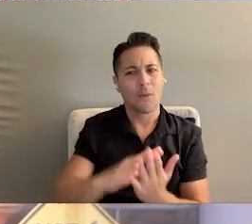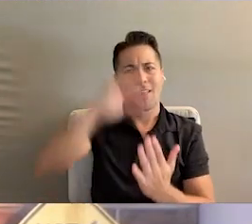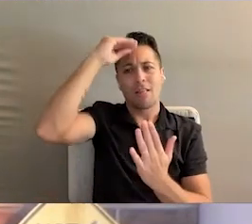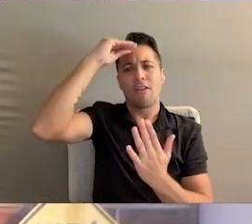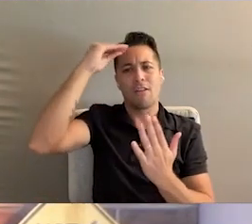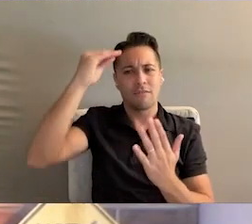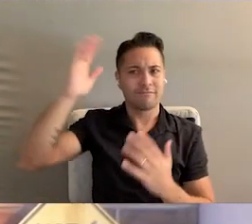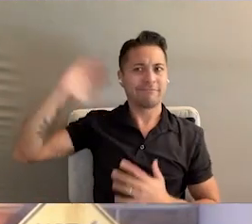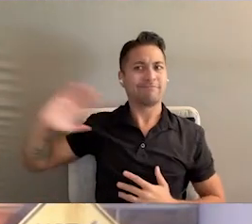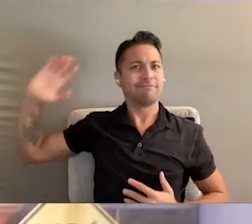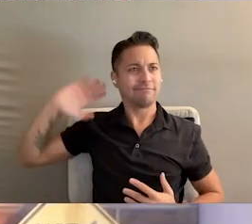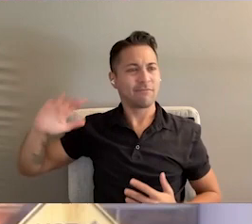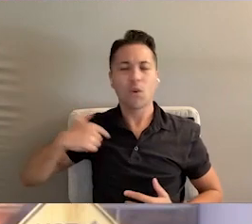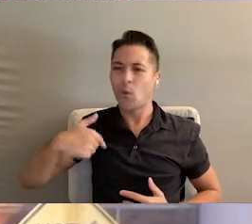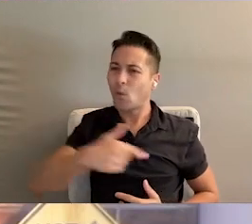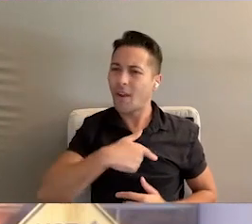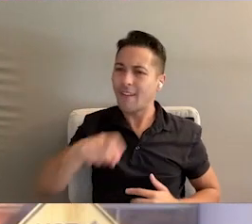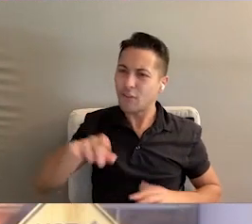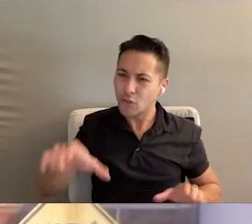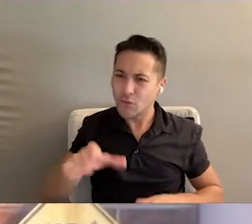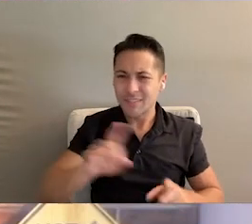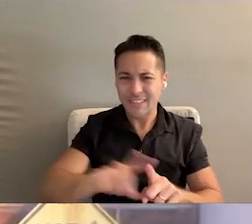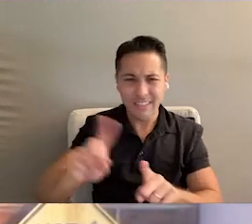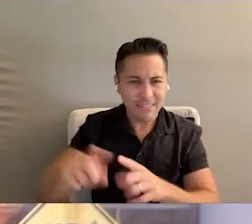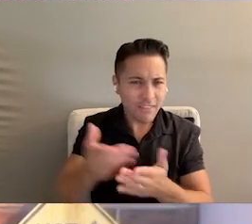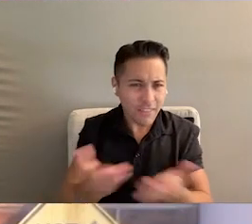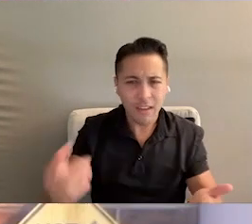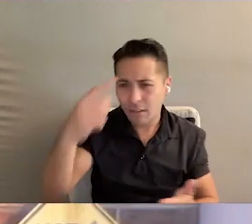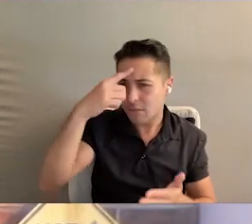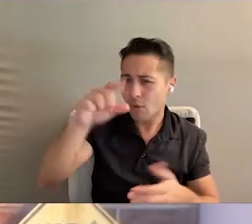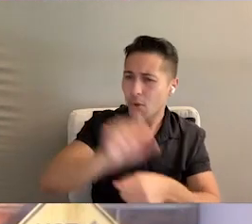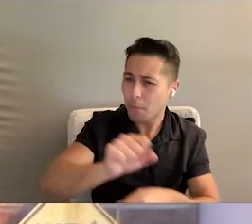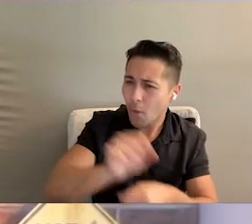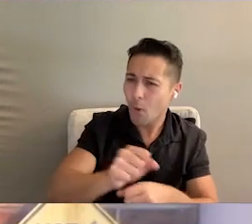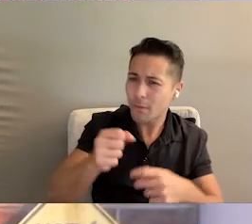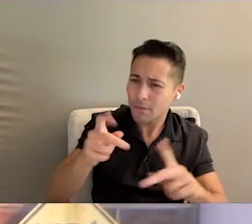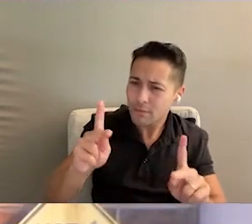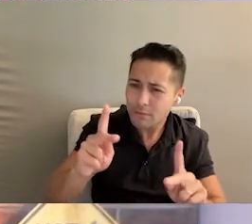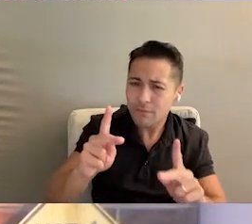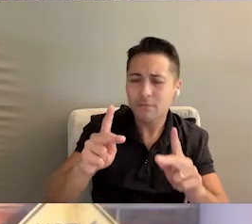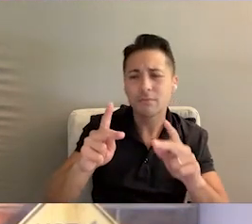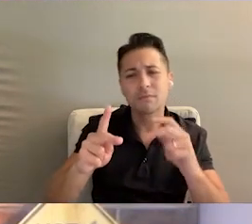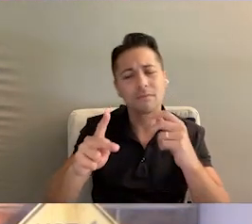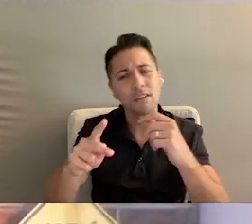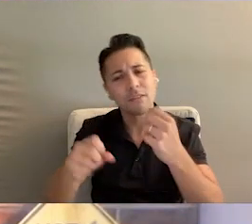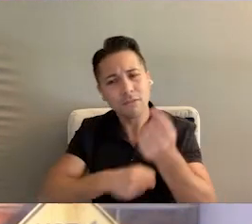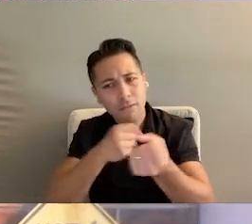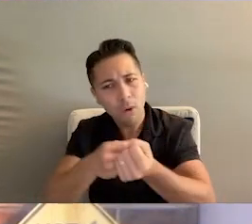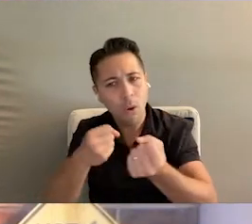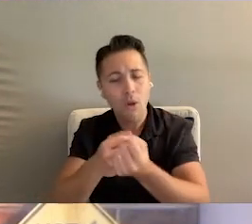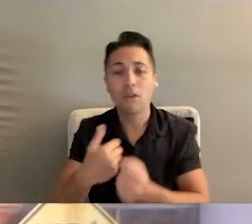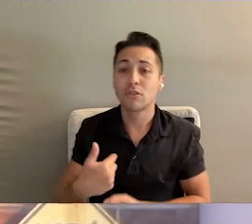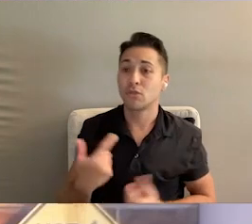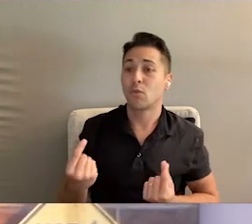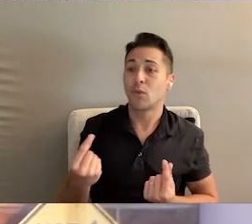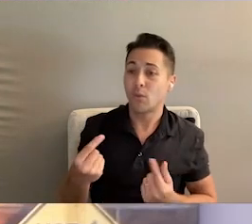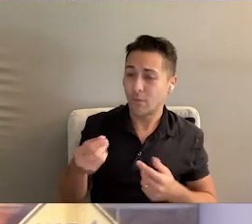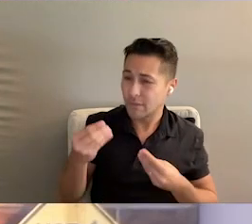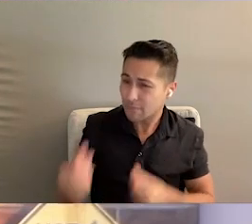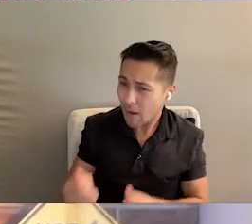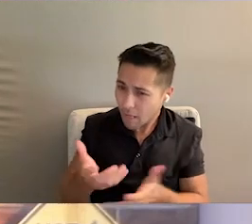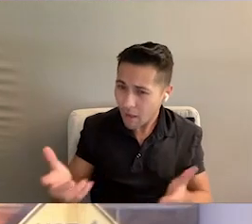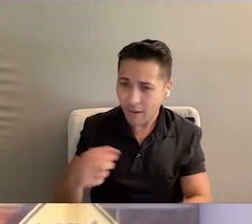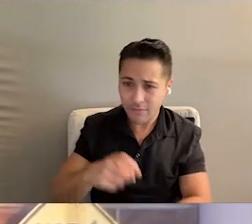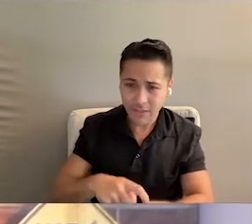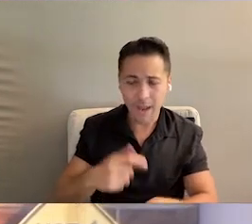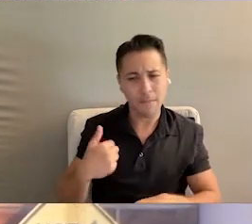many years ago is that we needed to do some different things in terms of employment supports and educational opportunities. So, we really spent quite a bit of time and